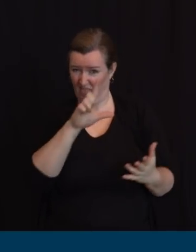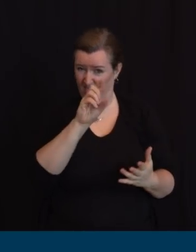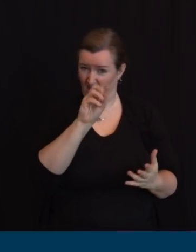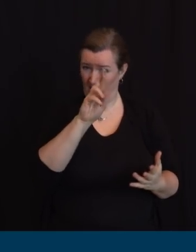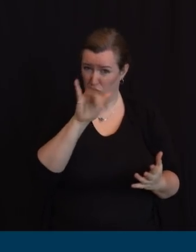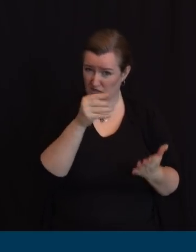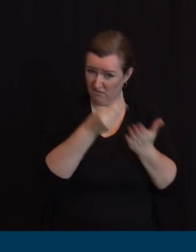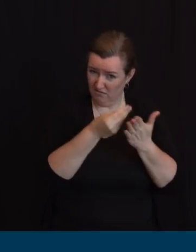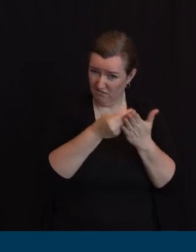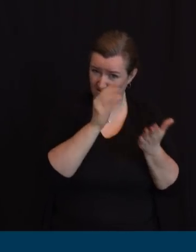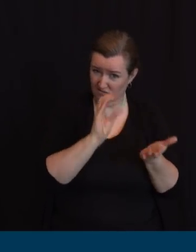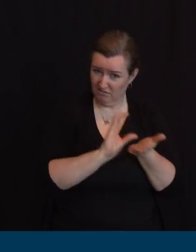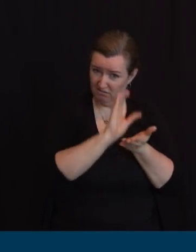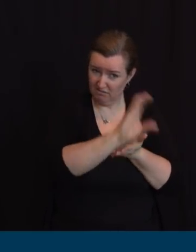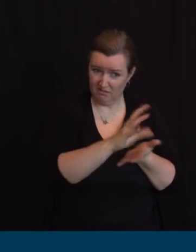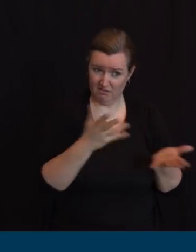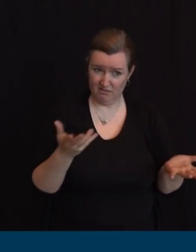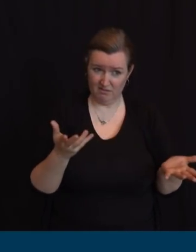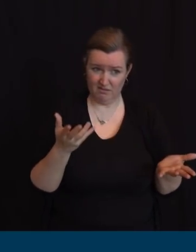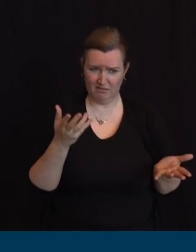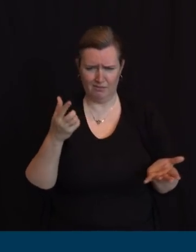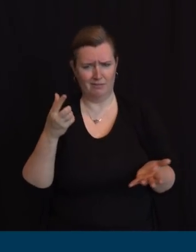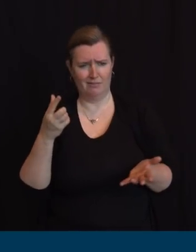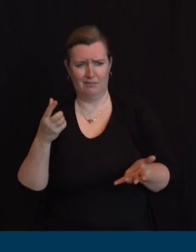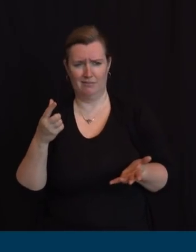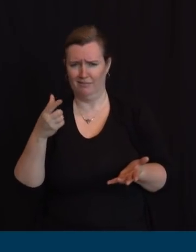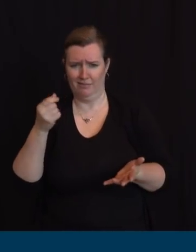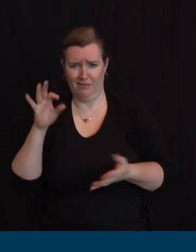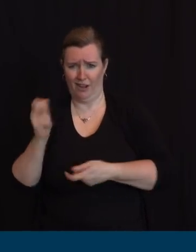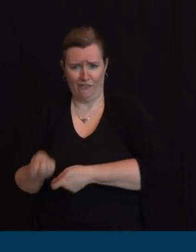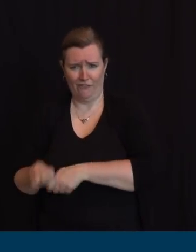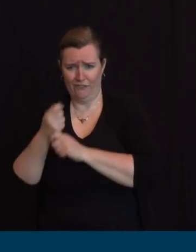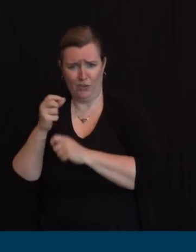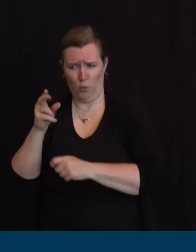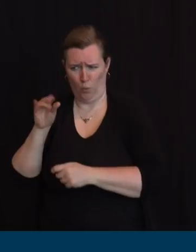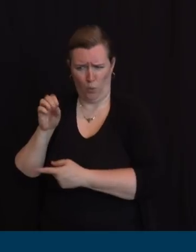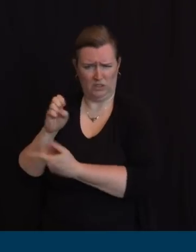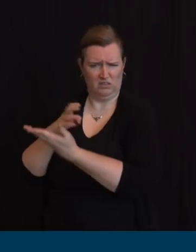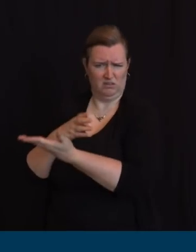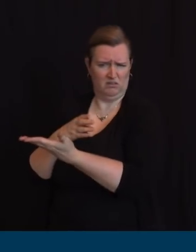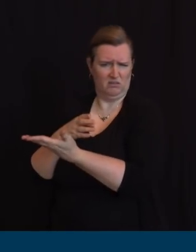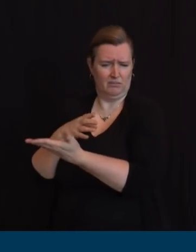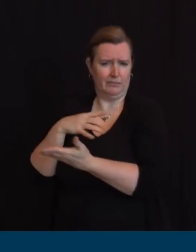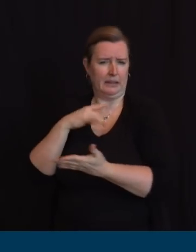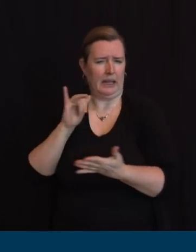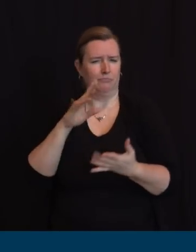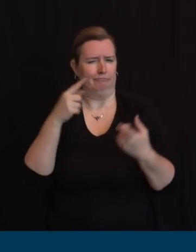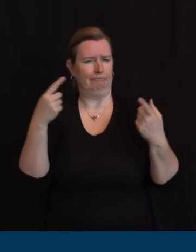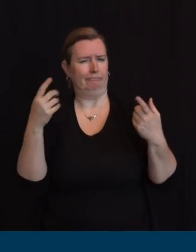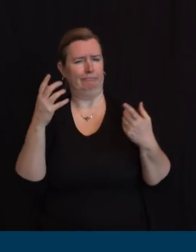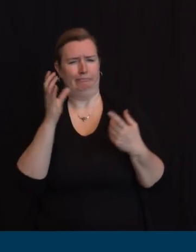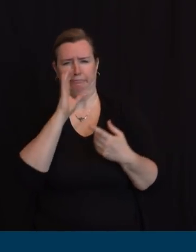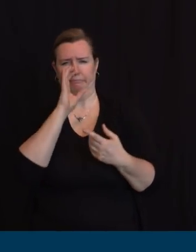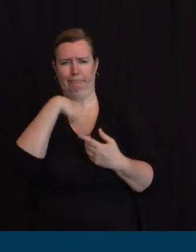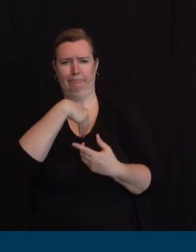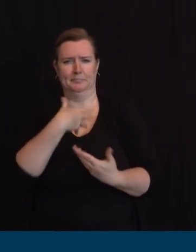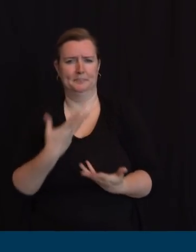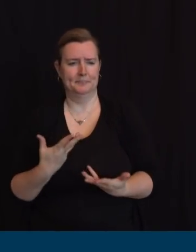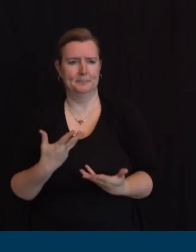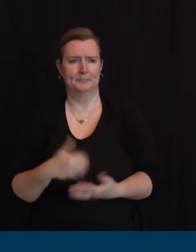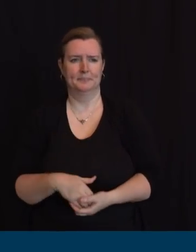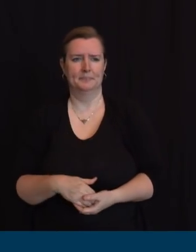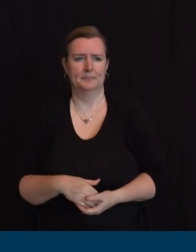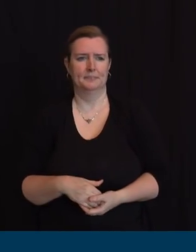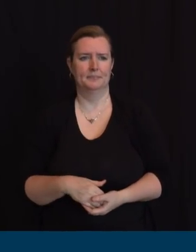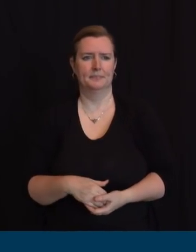health recovery I think experts say that could take a complete health recovery could take a year or so what is your